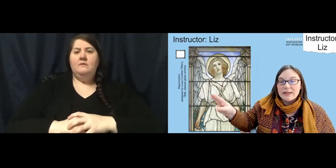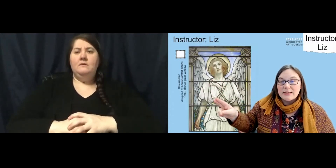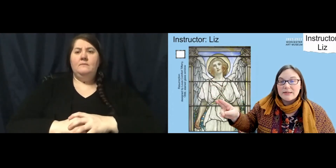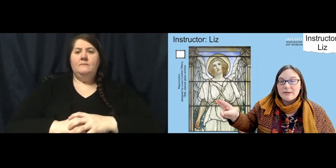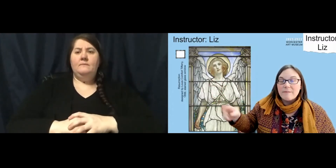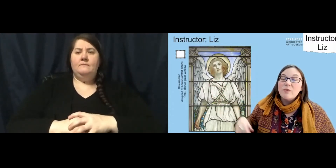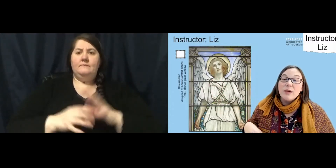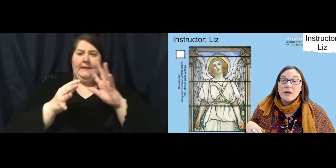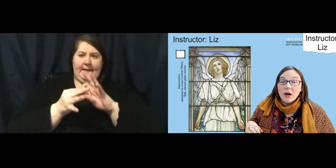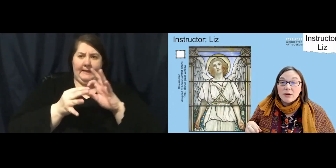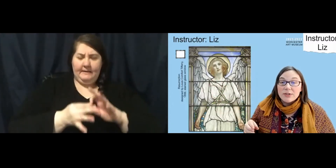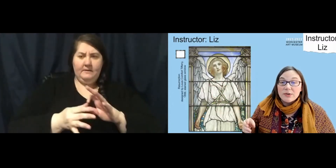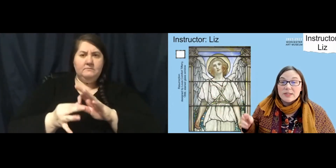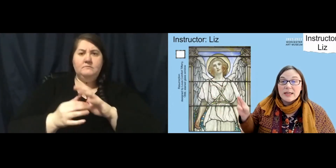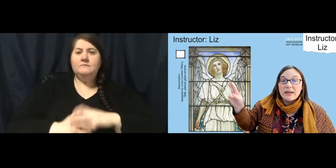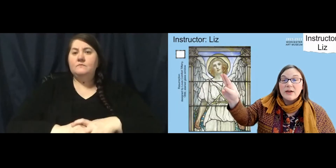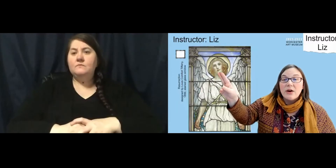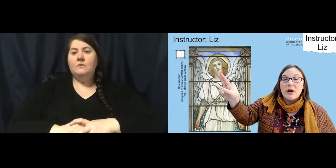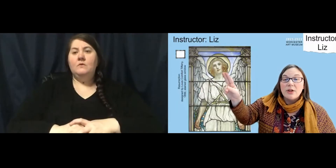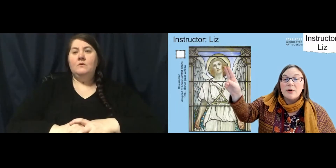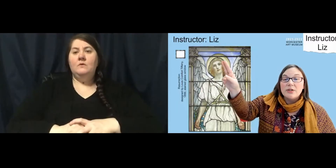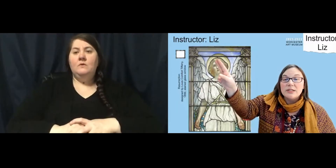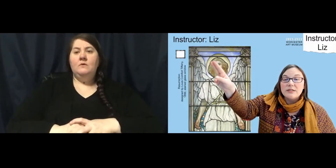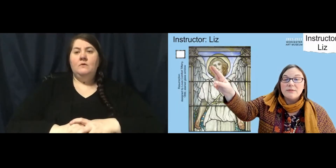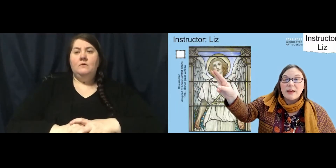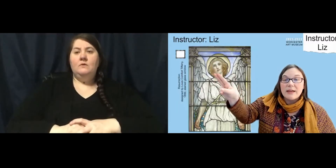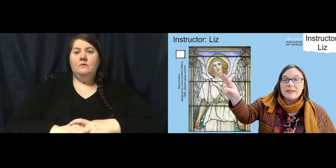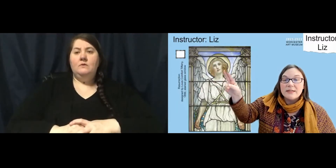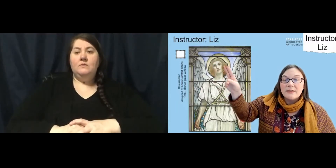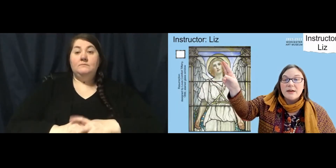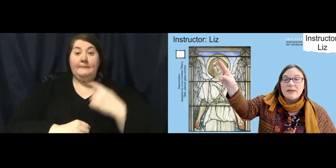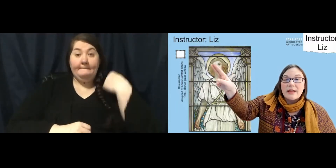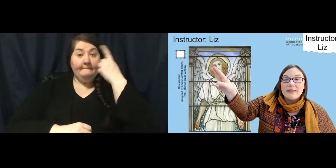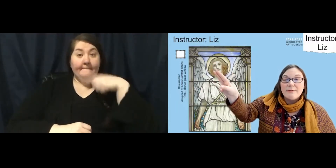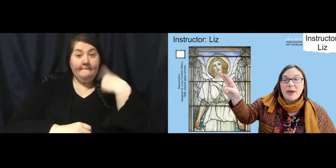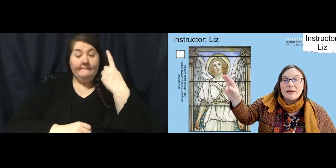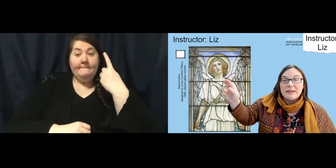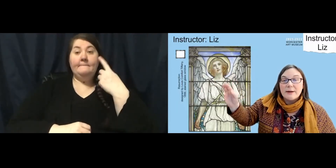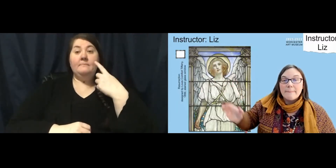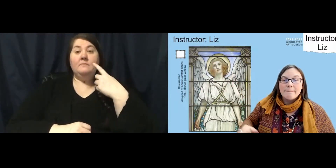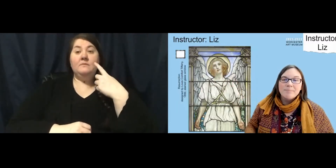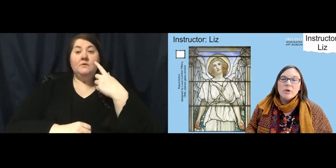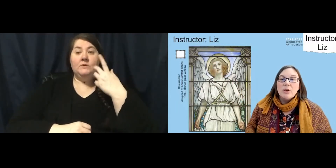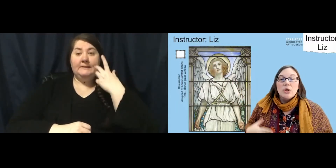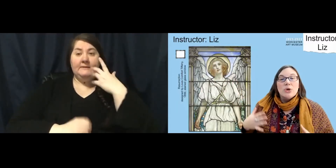pieces. We can also see on the person's face that they've painted.